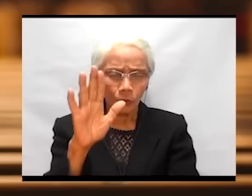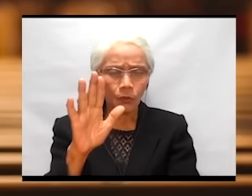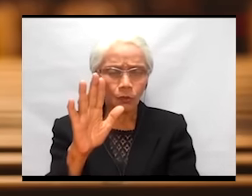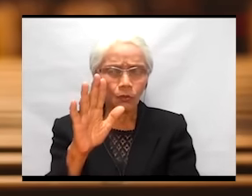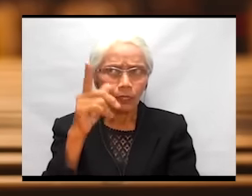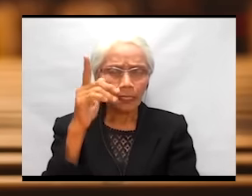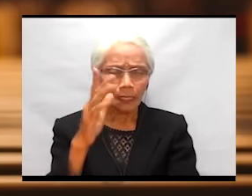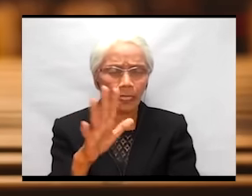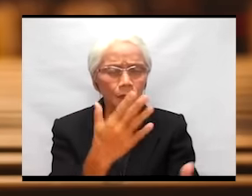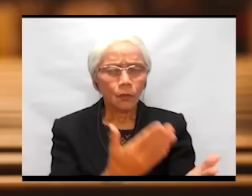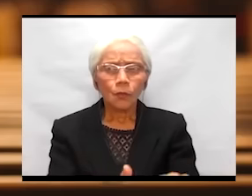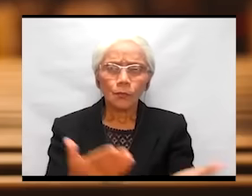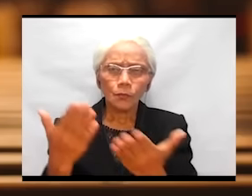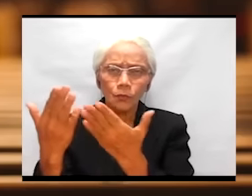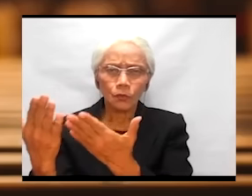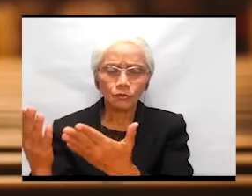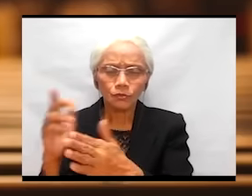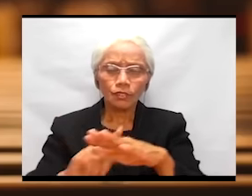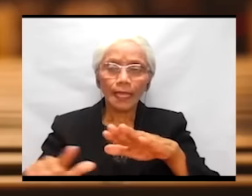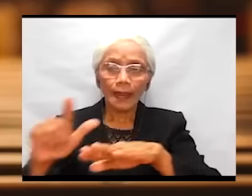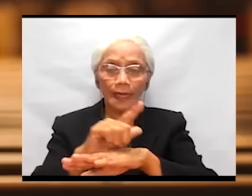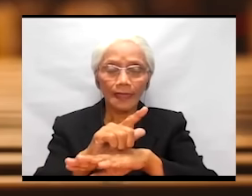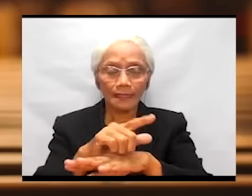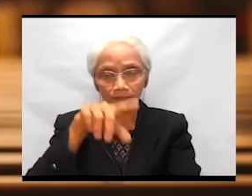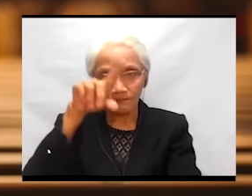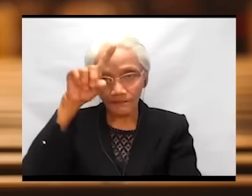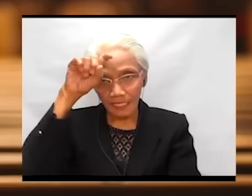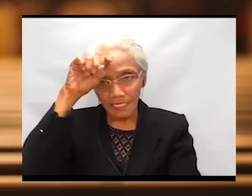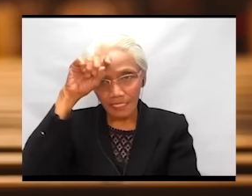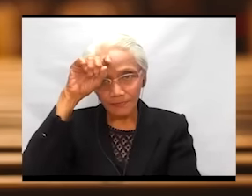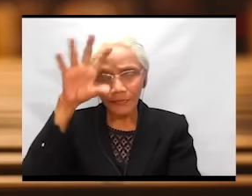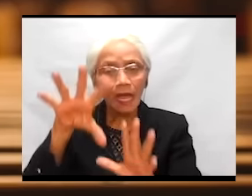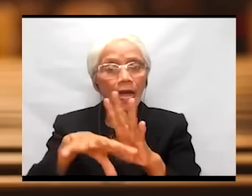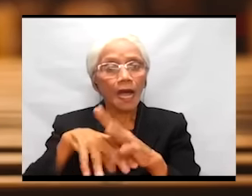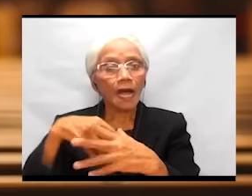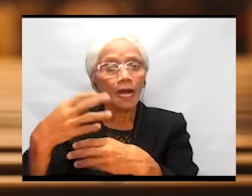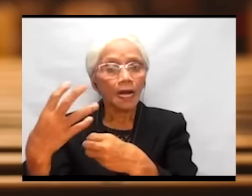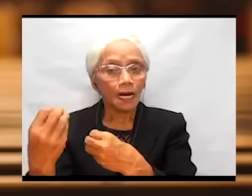Egypt, out of the house of slavery.